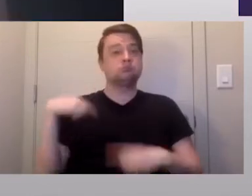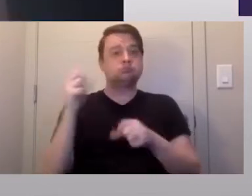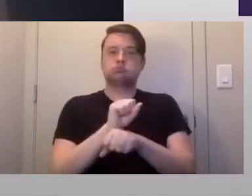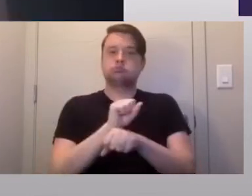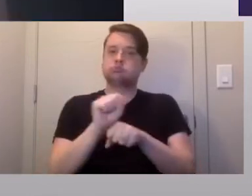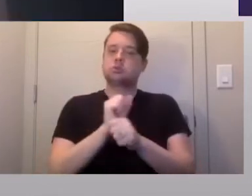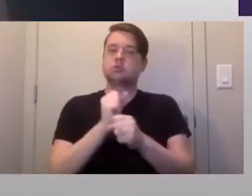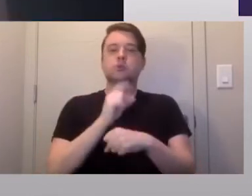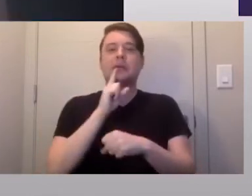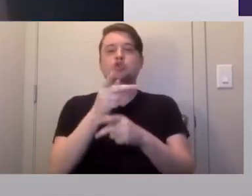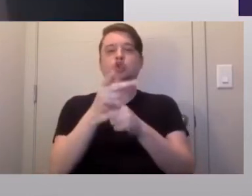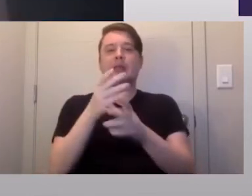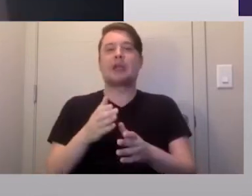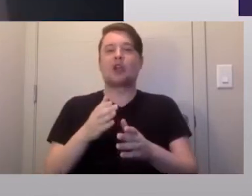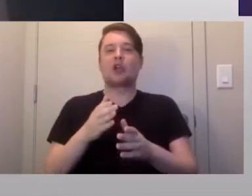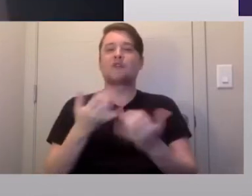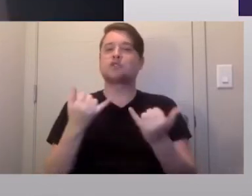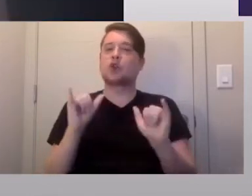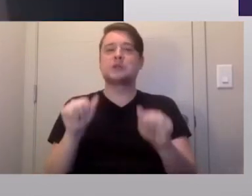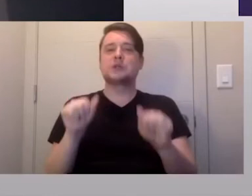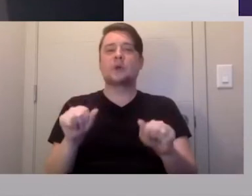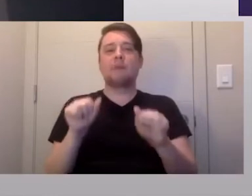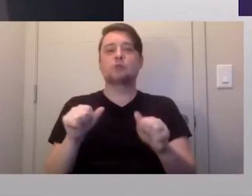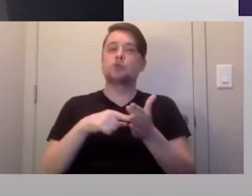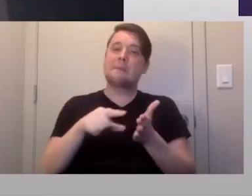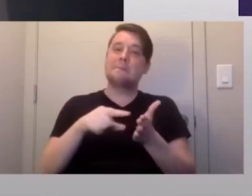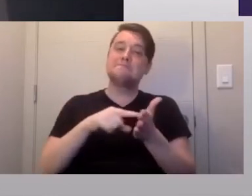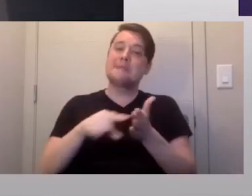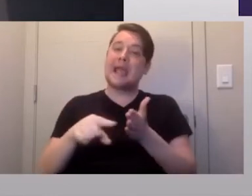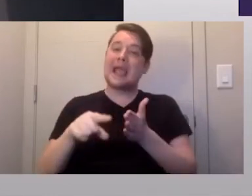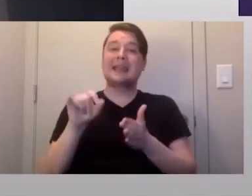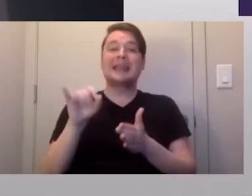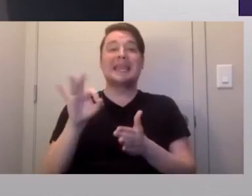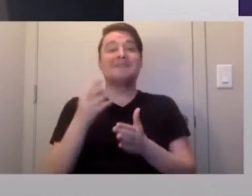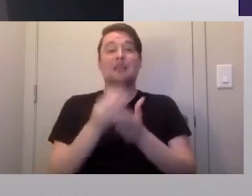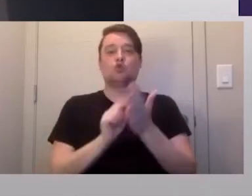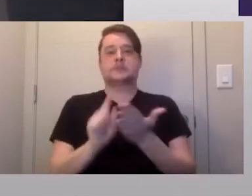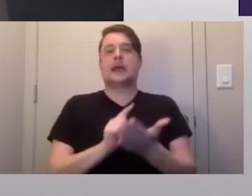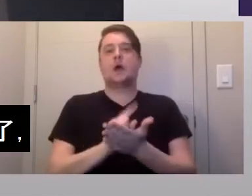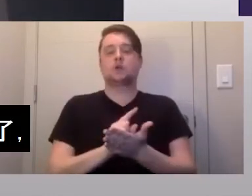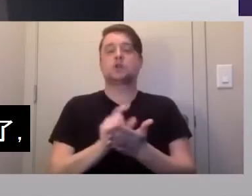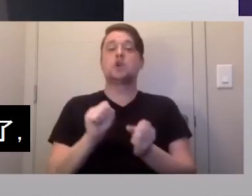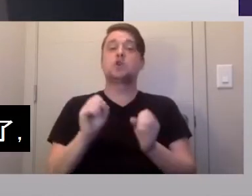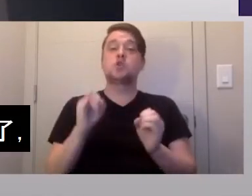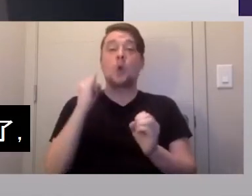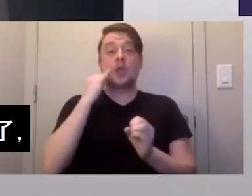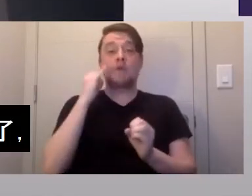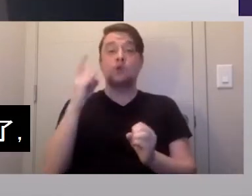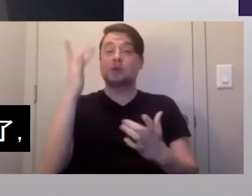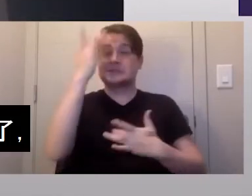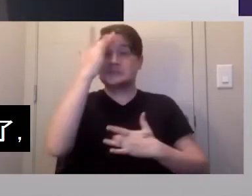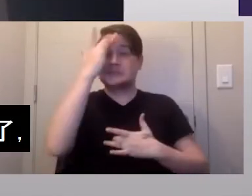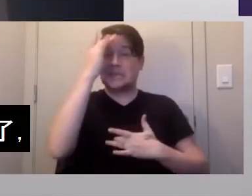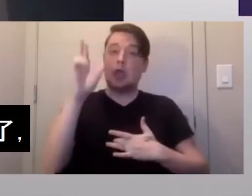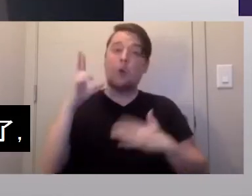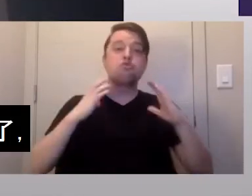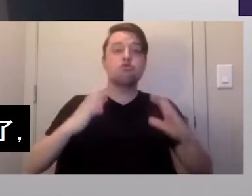sure that caregivers are still able to get paid, even if they lose hours. So, if you're sick or if your client is